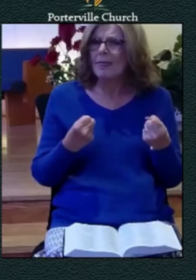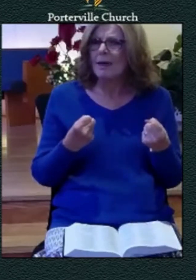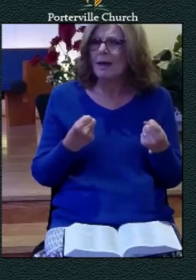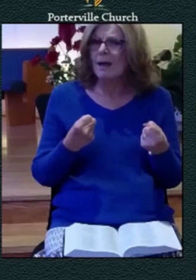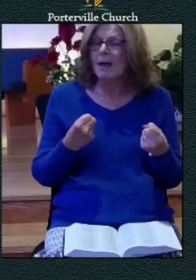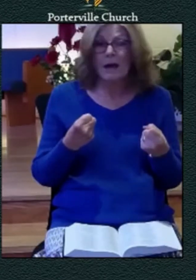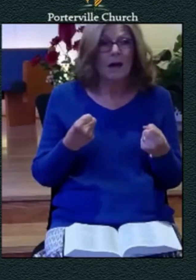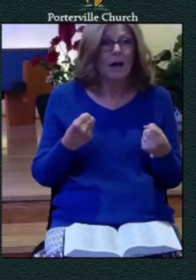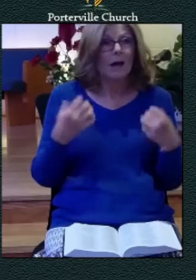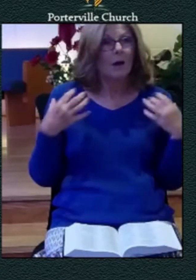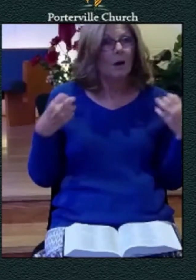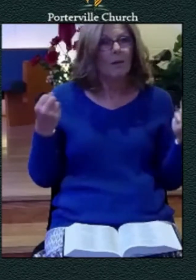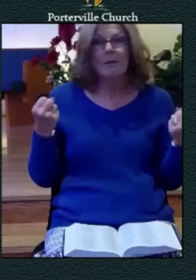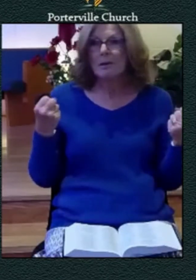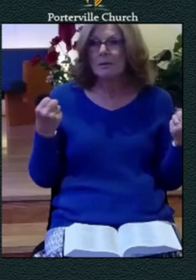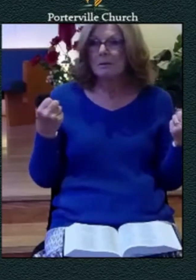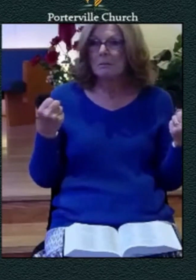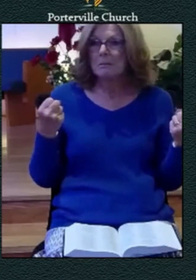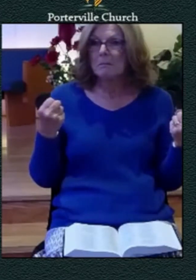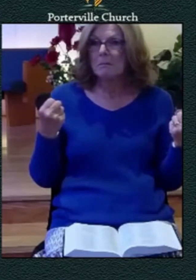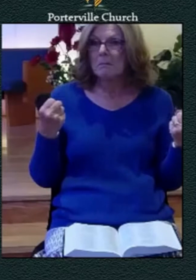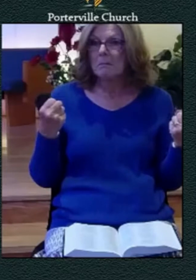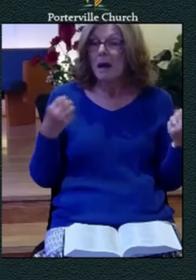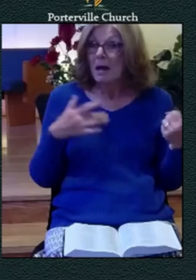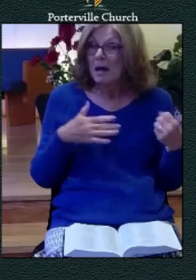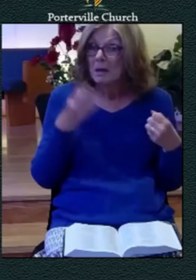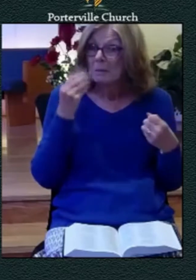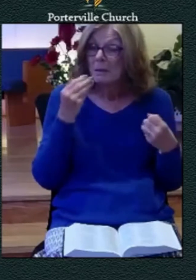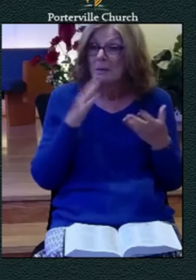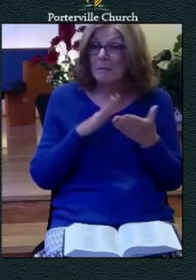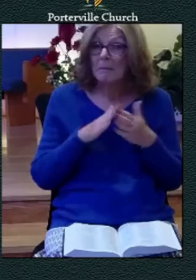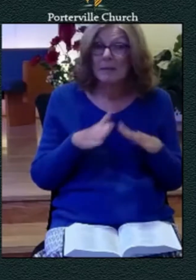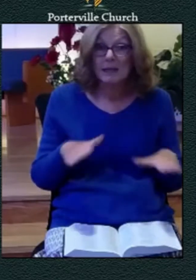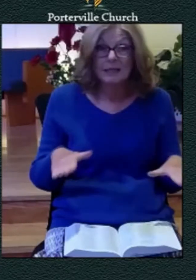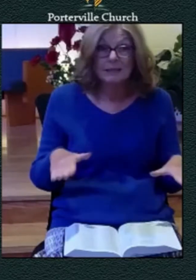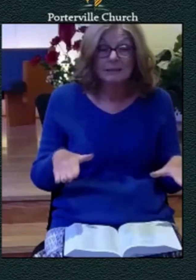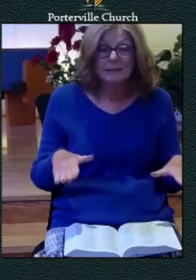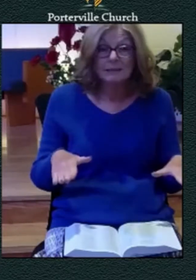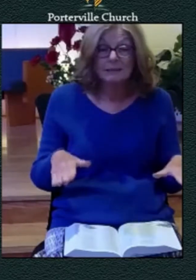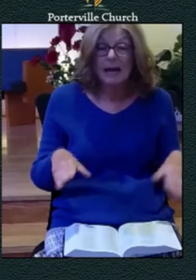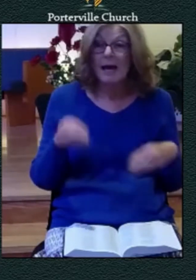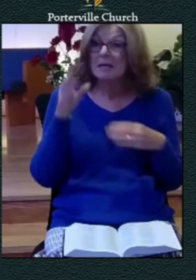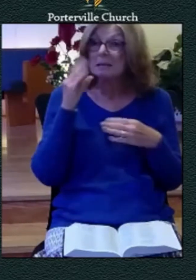there's peace and there's an eternal hope